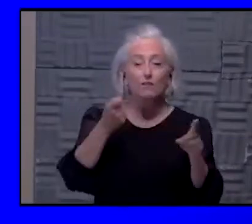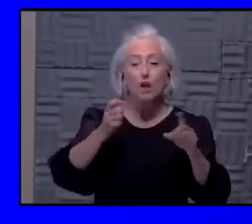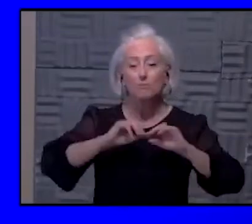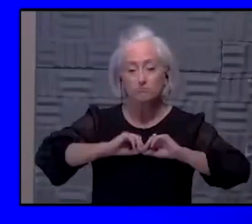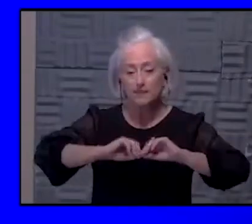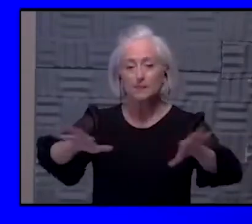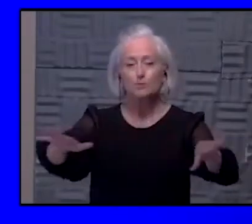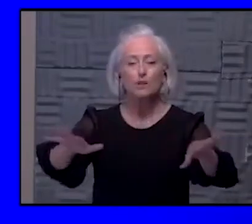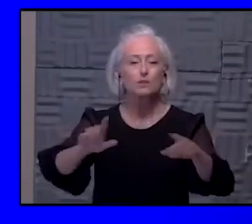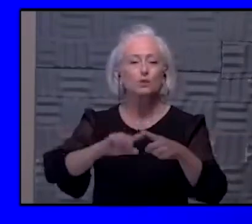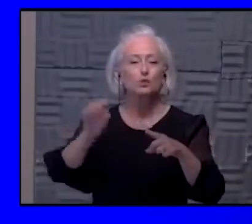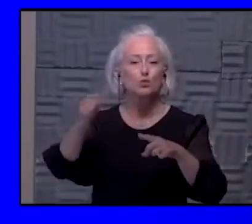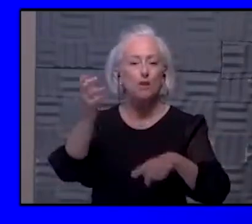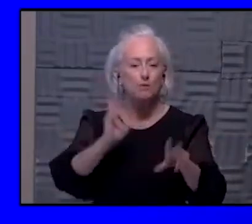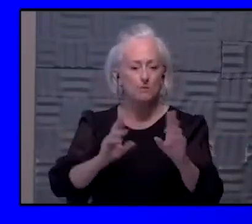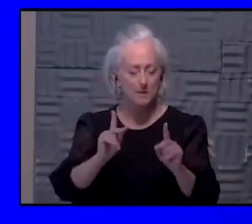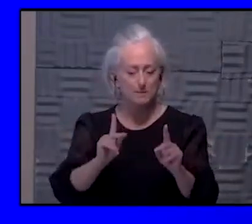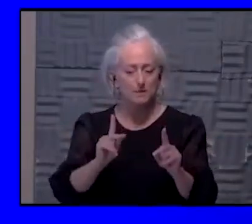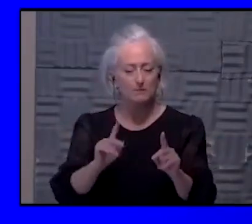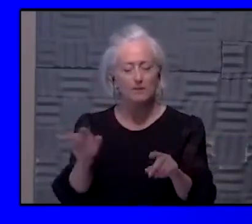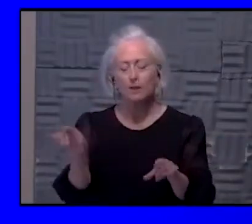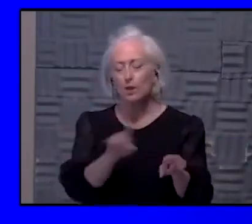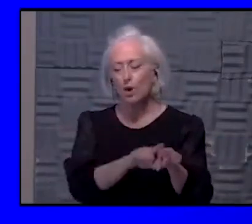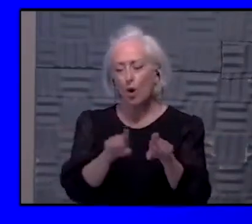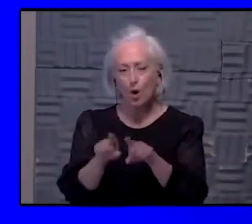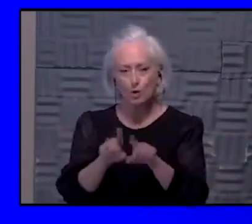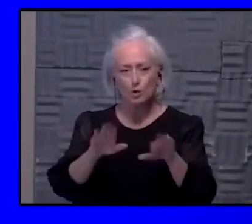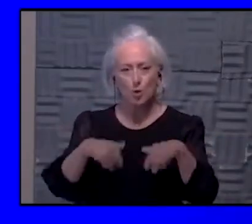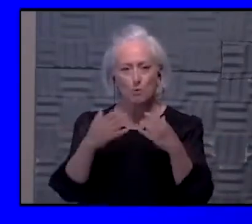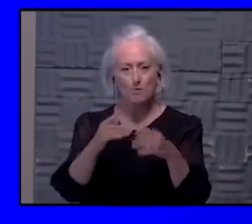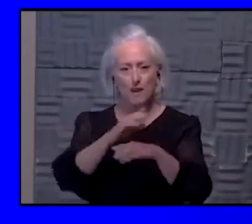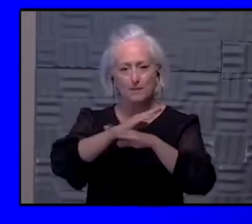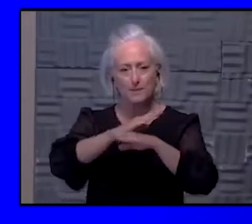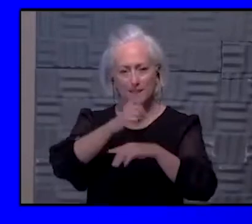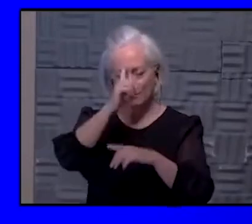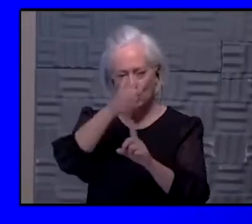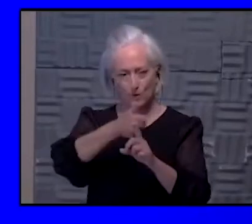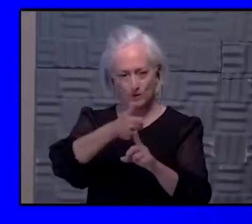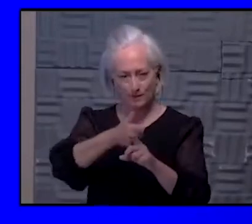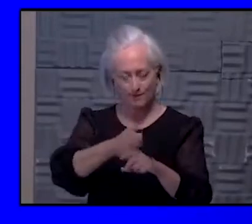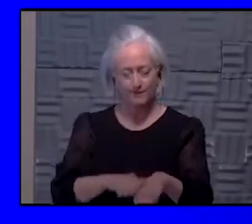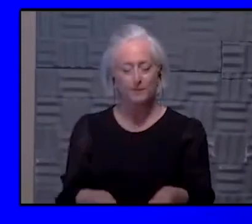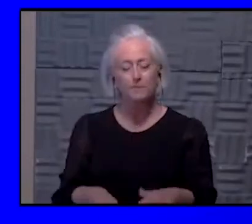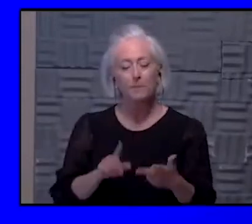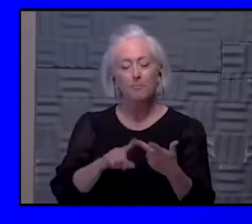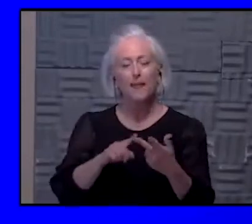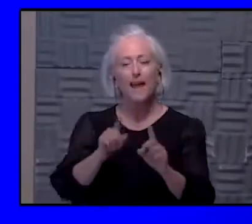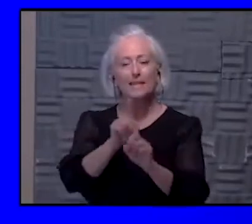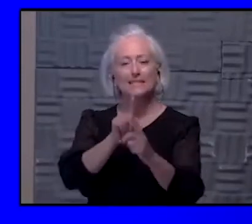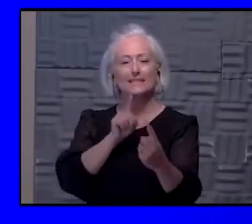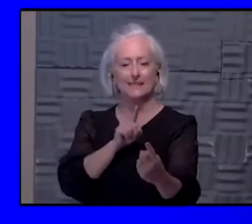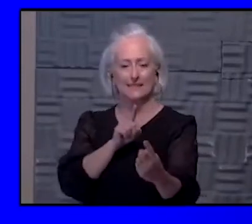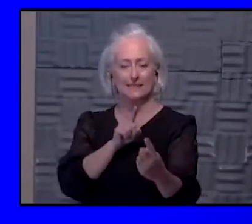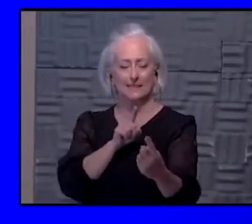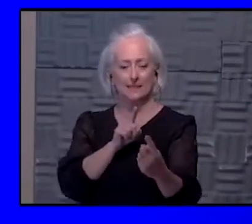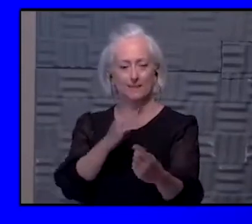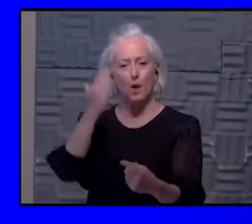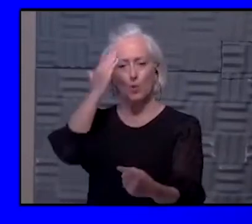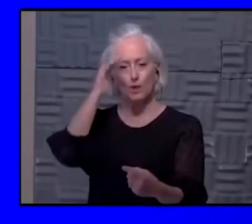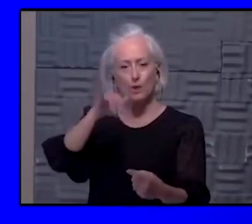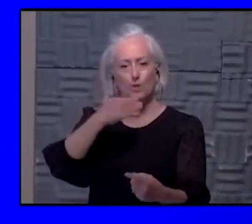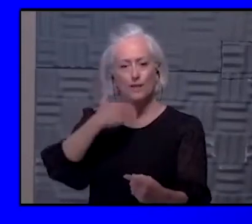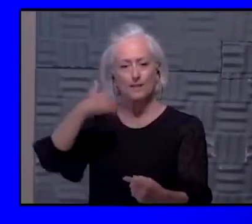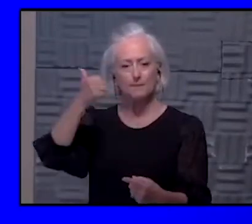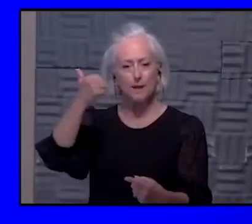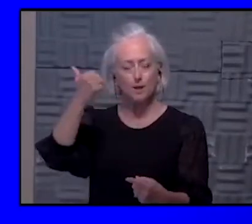virus into the environment. It also provides protection for you, the wearer, as well. The other thing is distancing. We know that distancing is better, especially